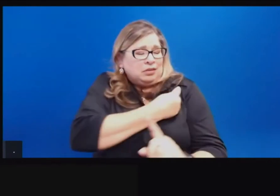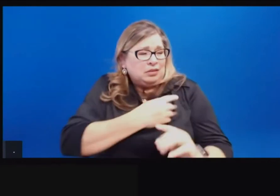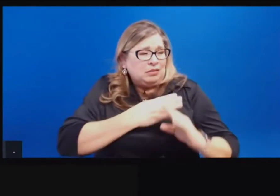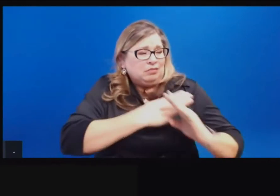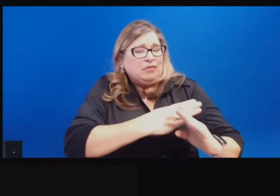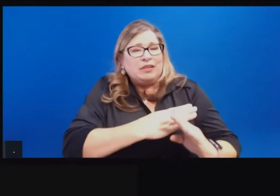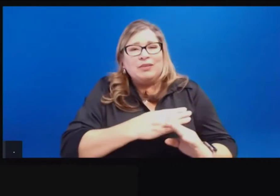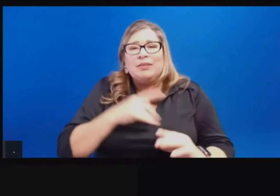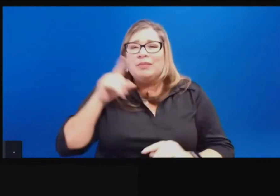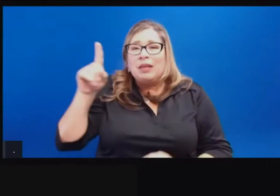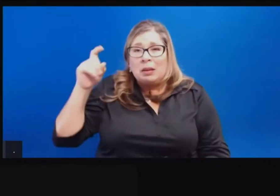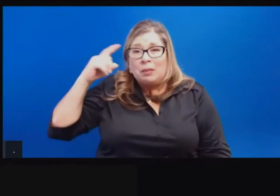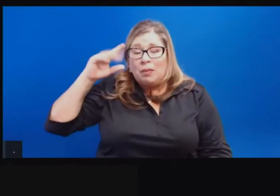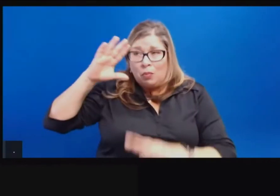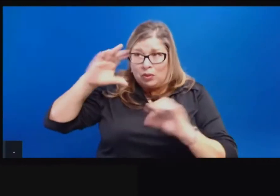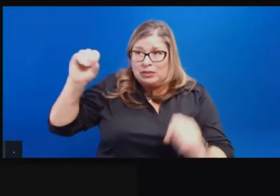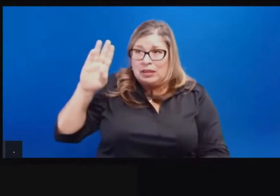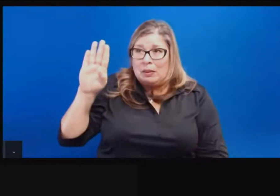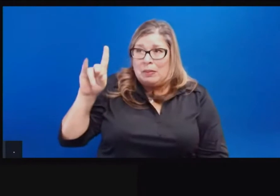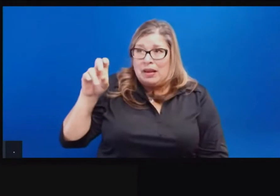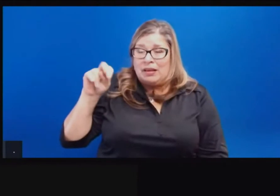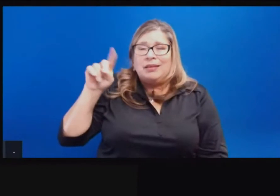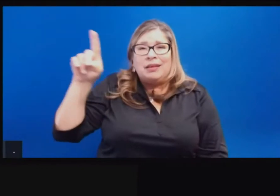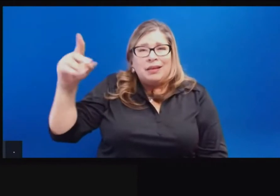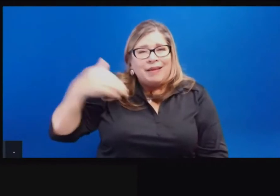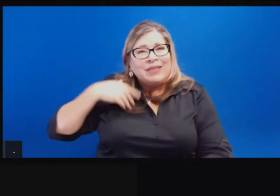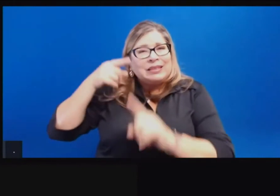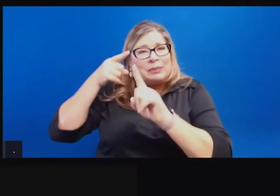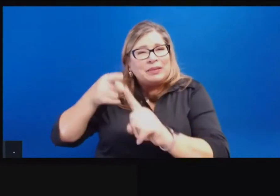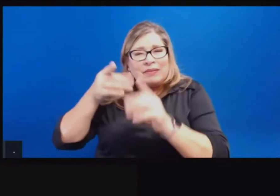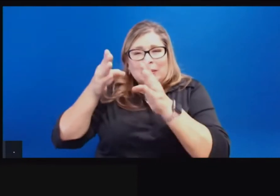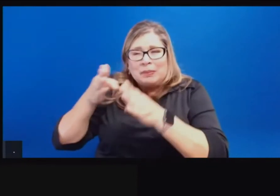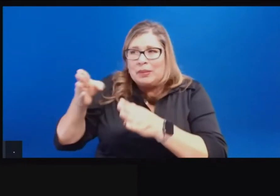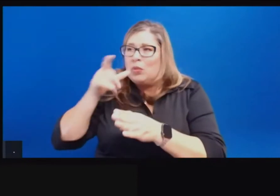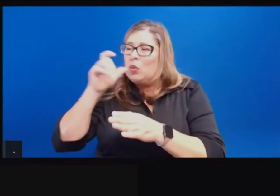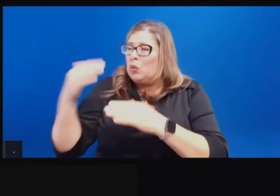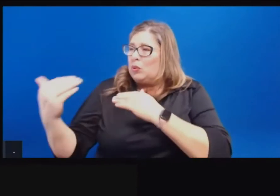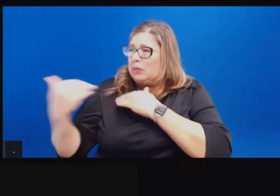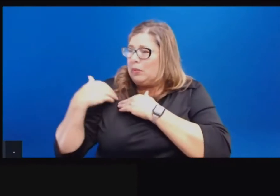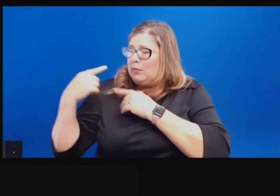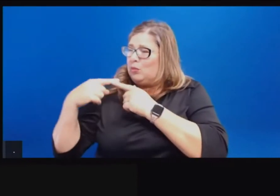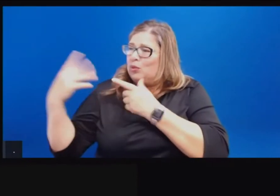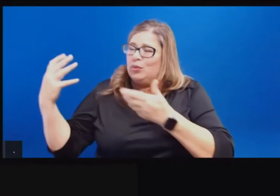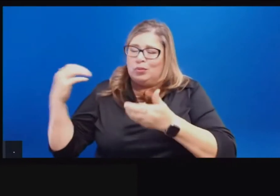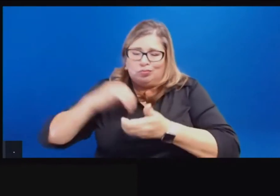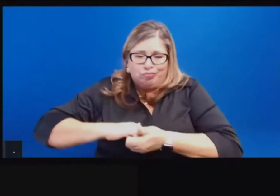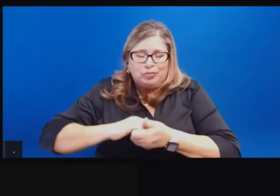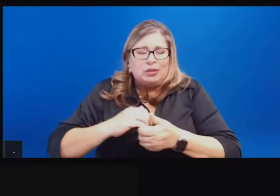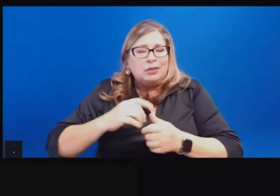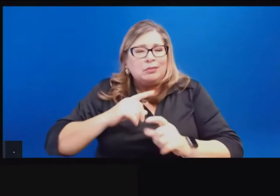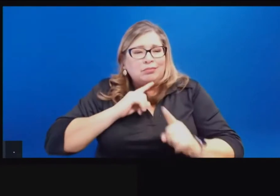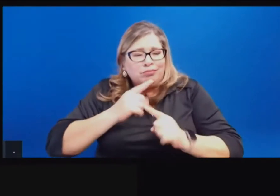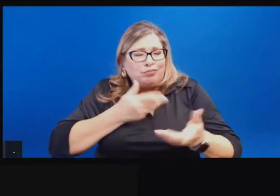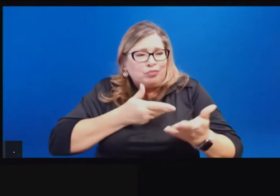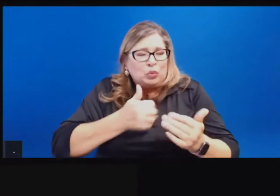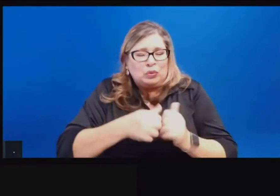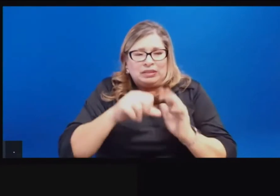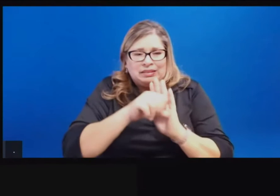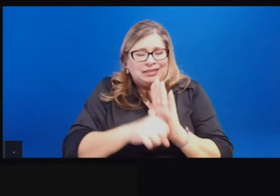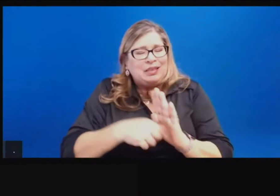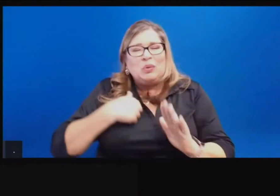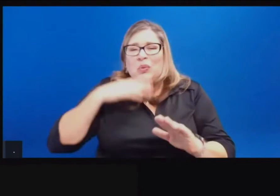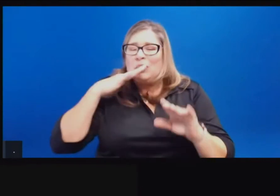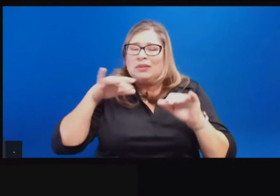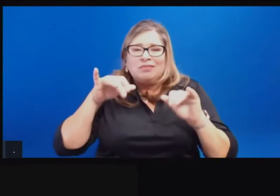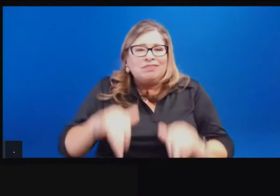President Biden's team who, uh, have responsibility and interaction with the state on our team will continue a consistent cadence